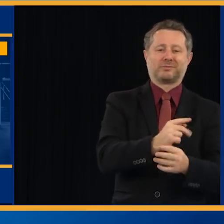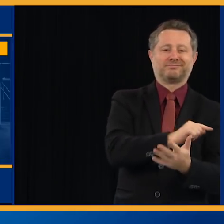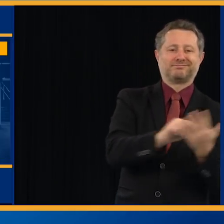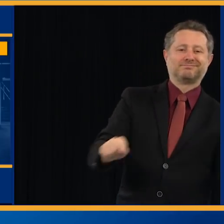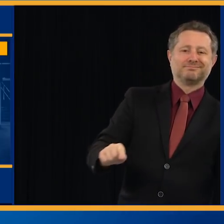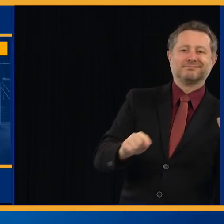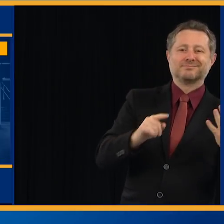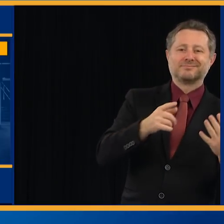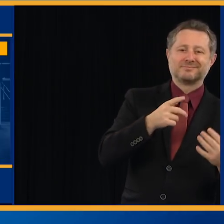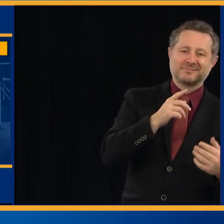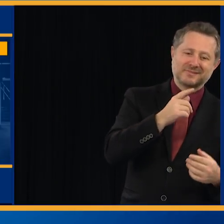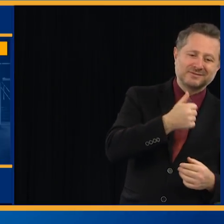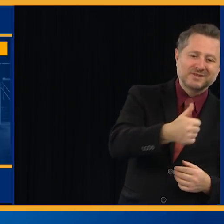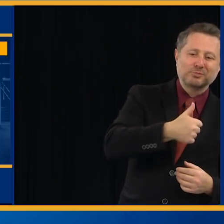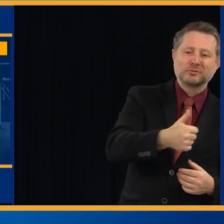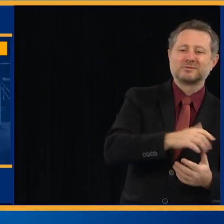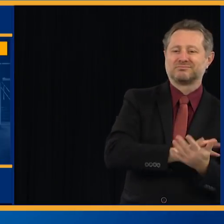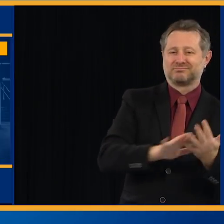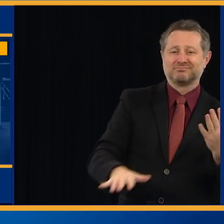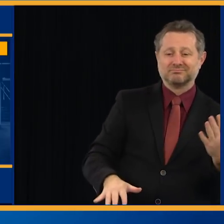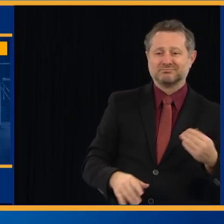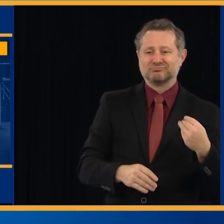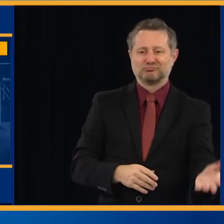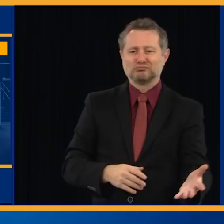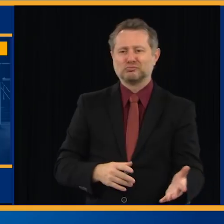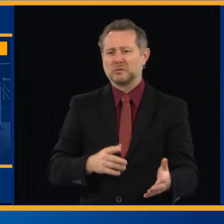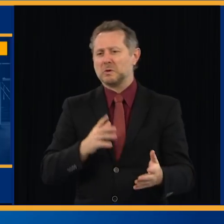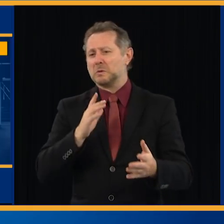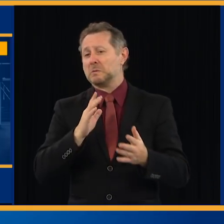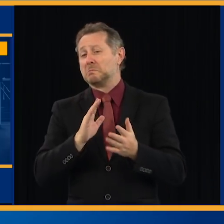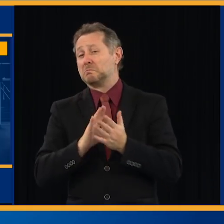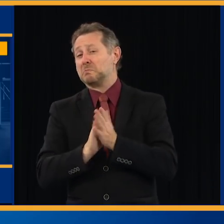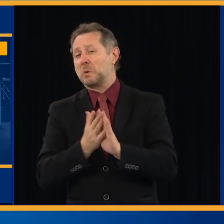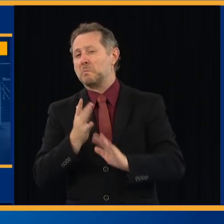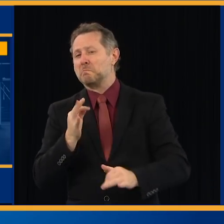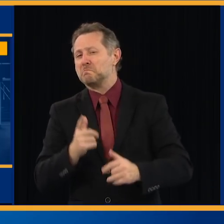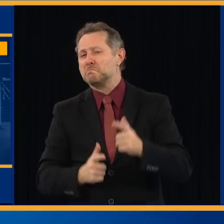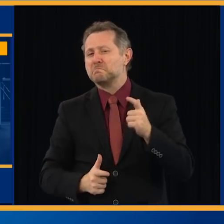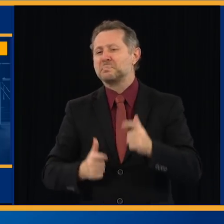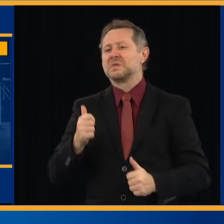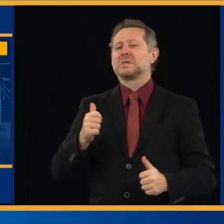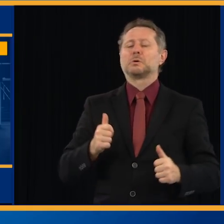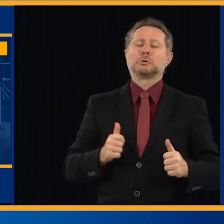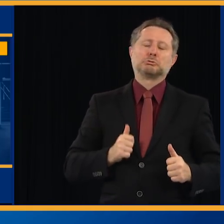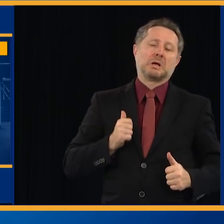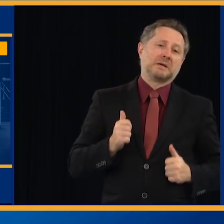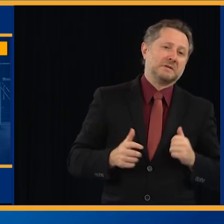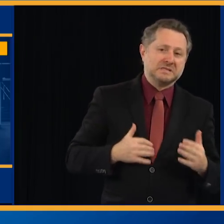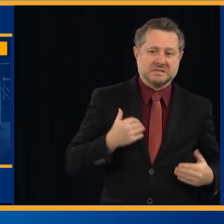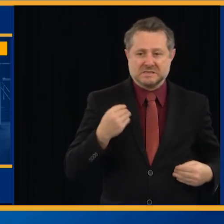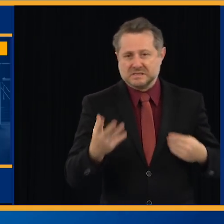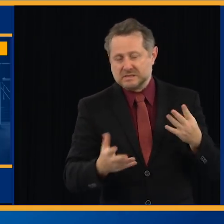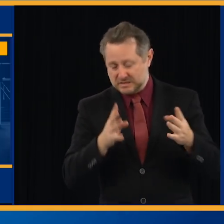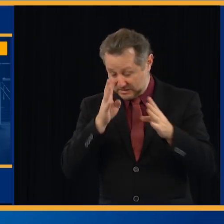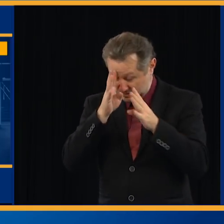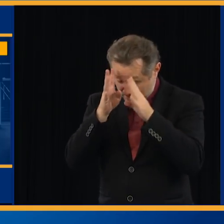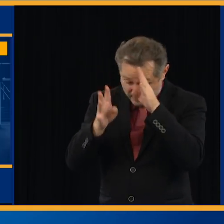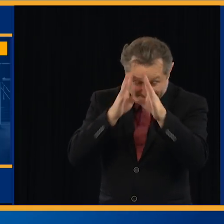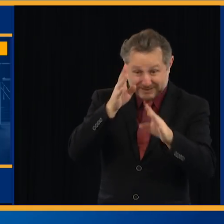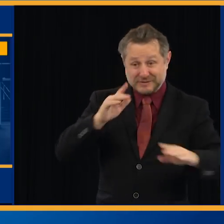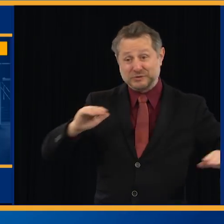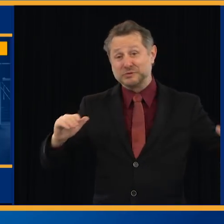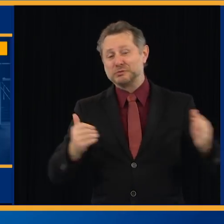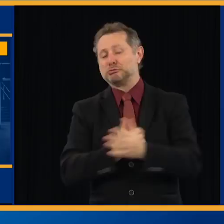one of the most aggressive, creative, challenging undertakings